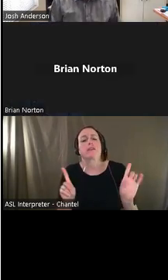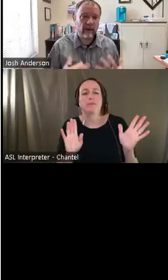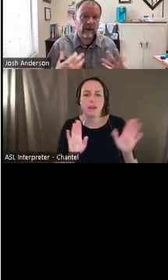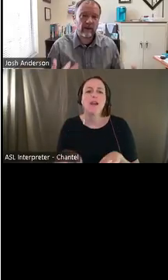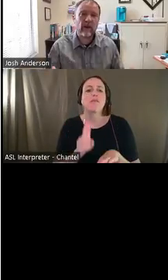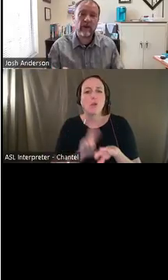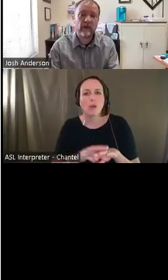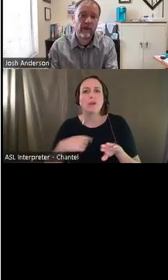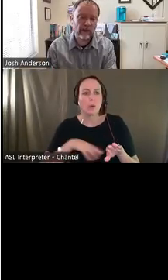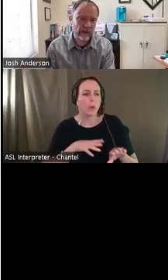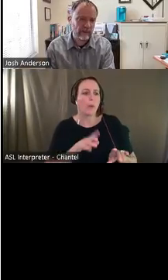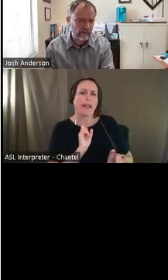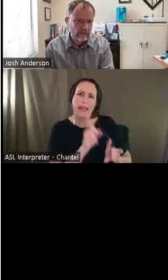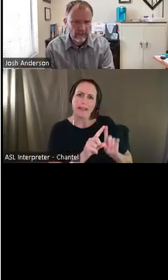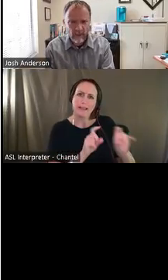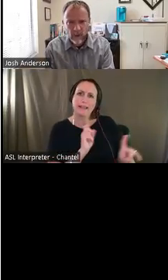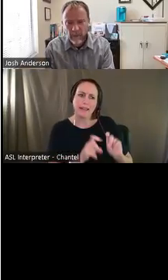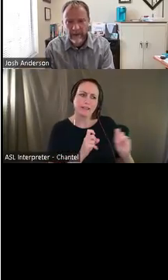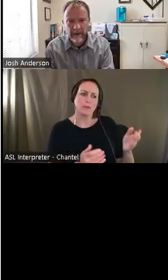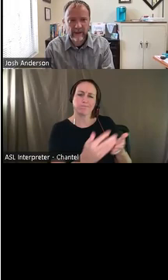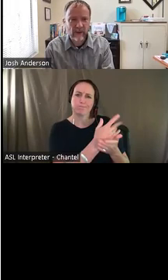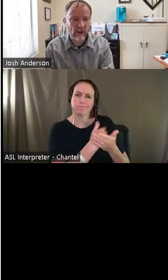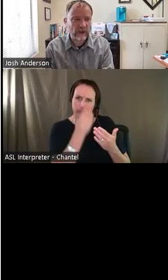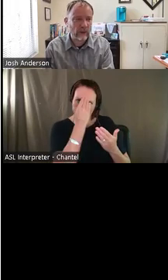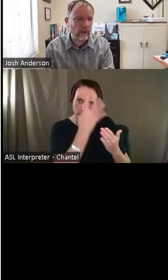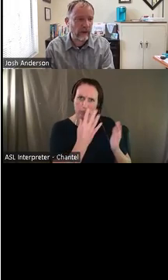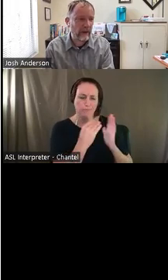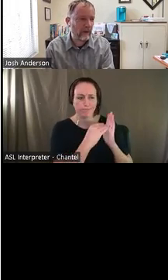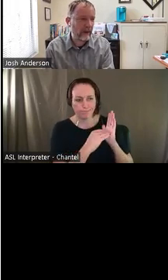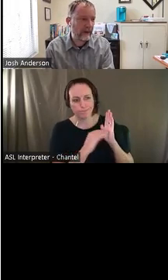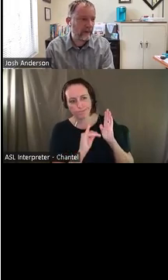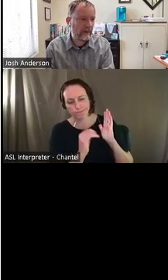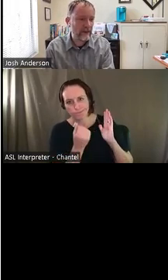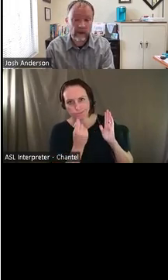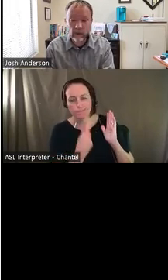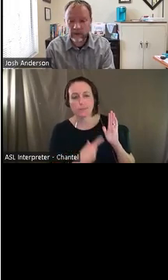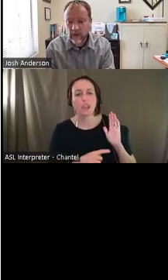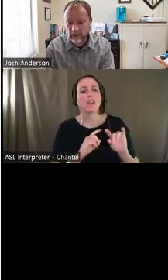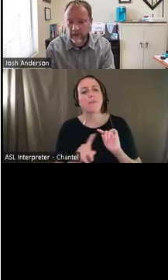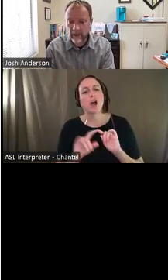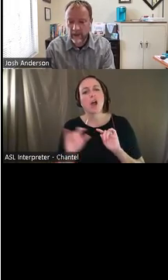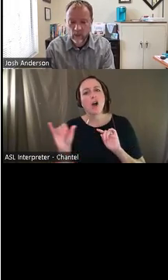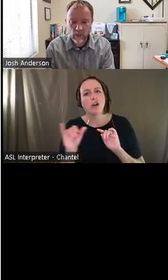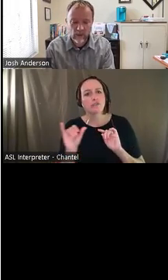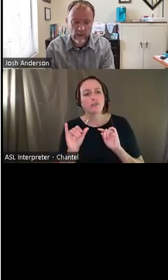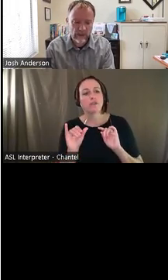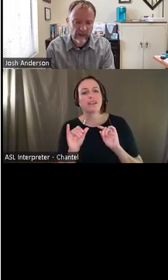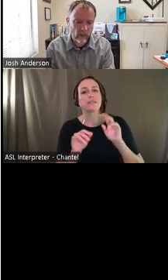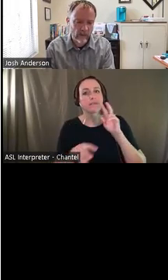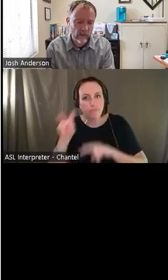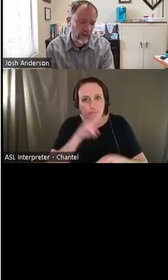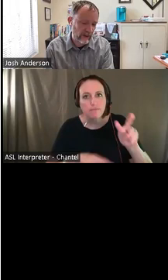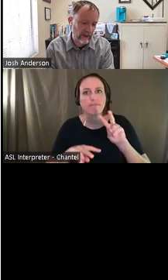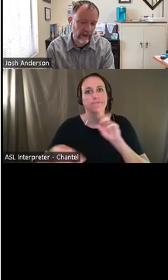gathering of, of information, information, but it's also kind of a seeing what's not there or, or